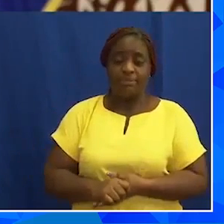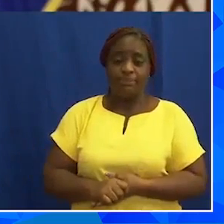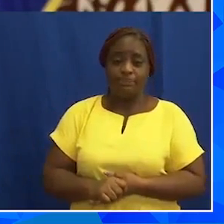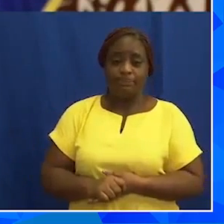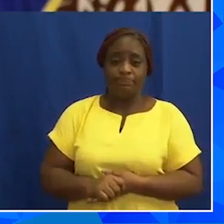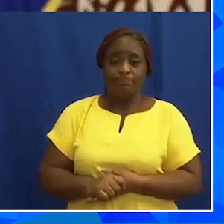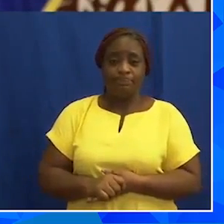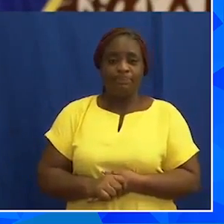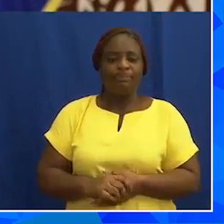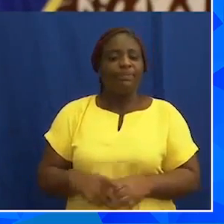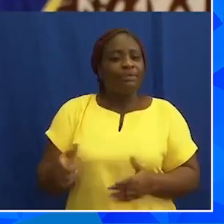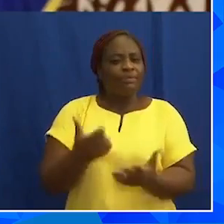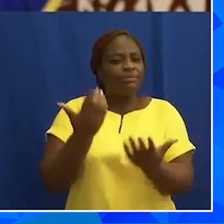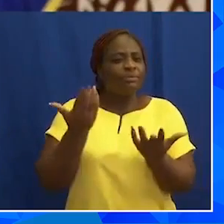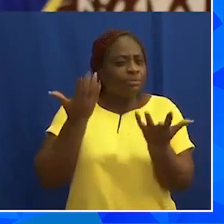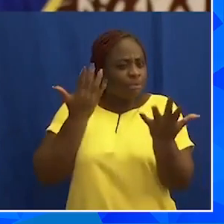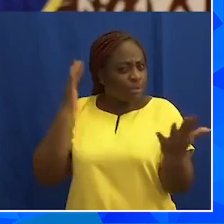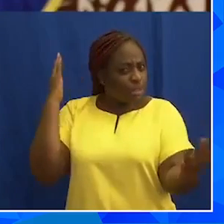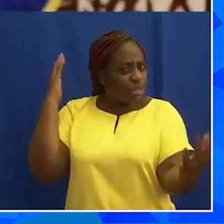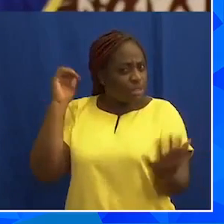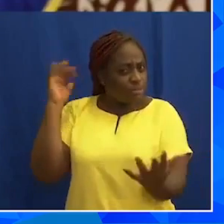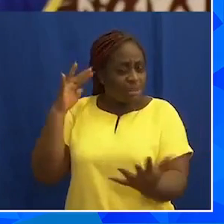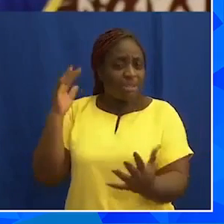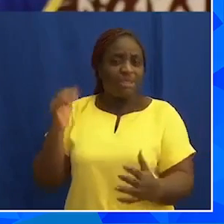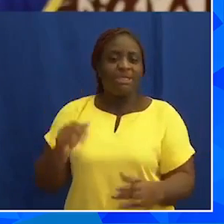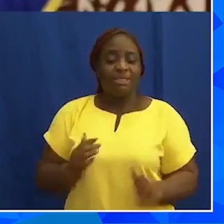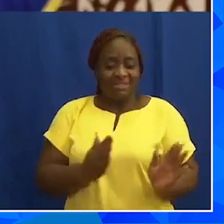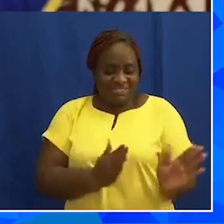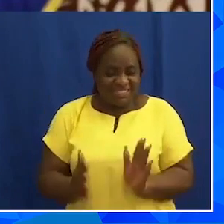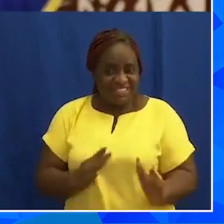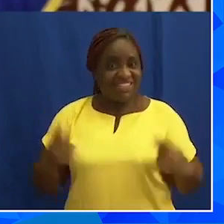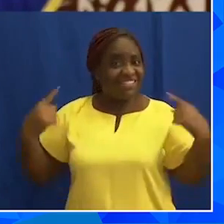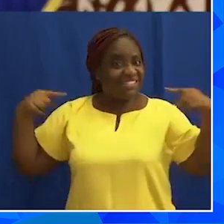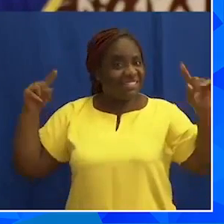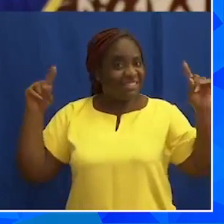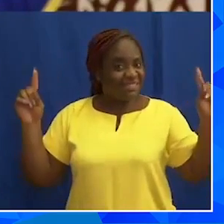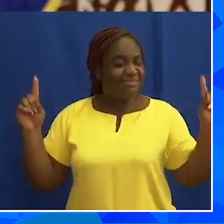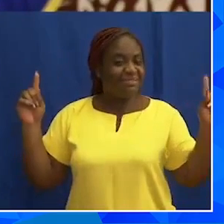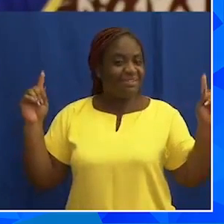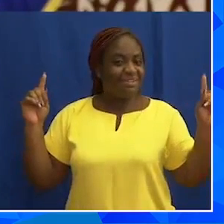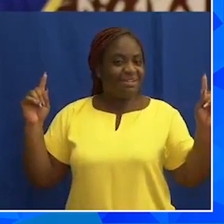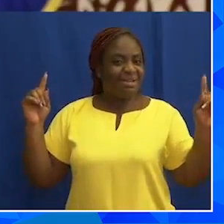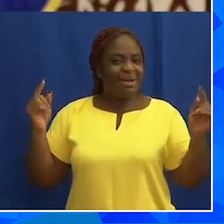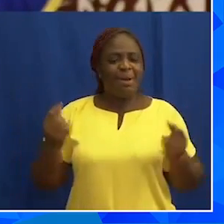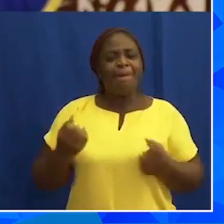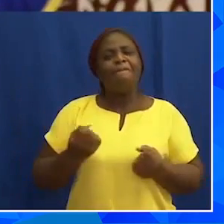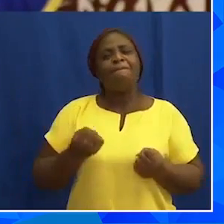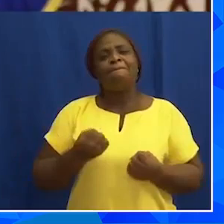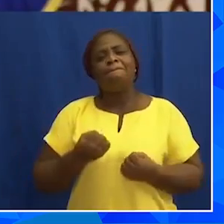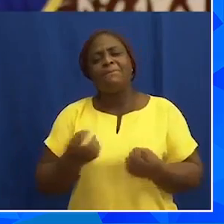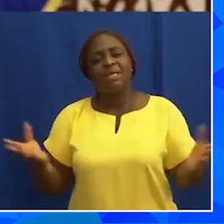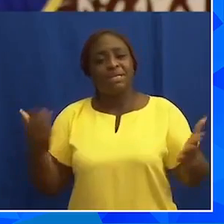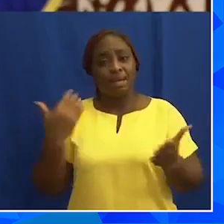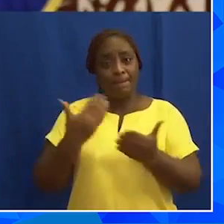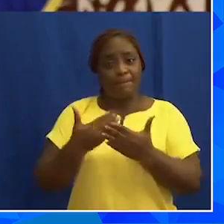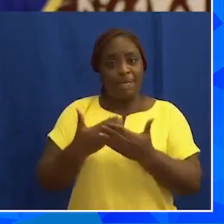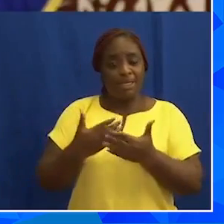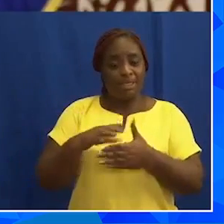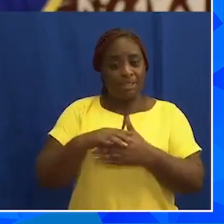It is expected that this arrangement, when successful, coupled with the stable currency,